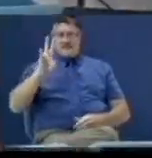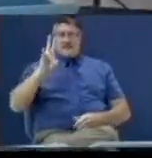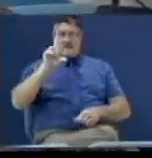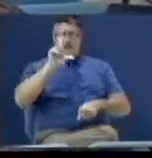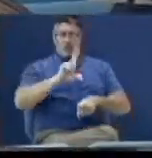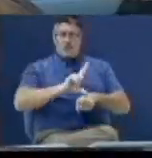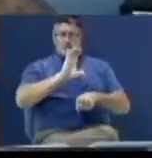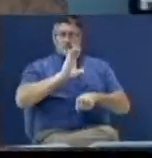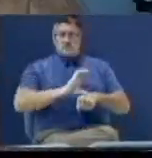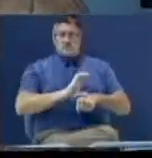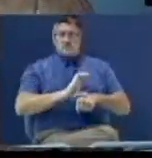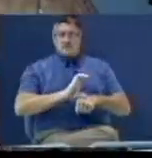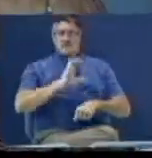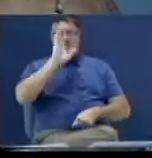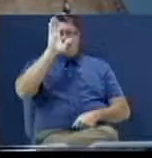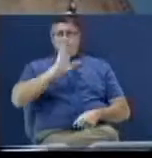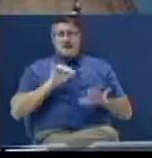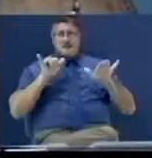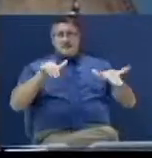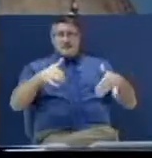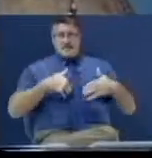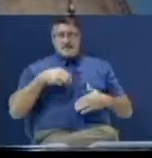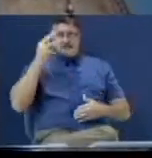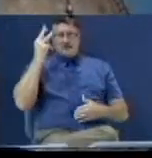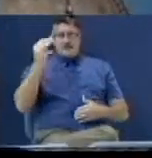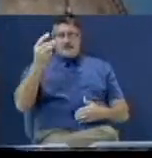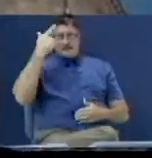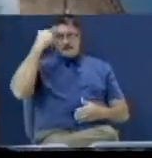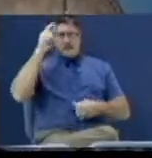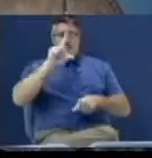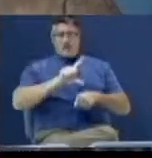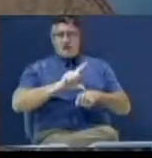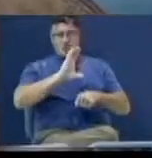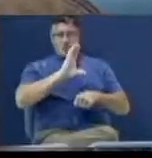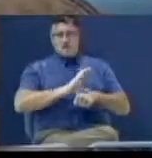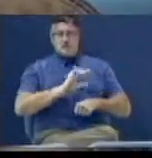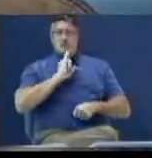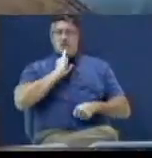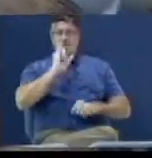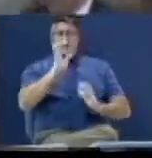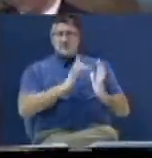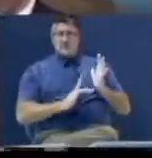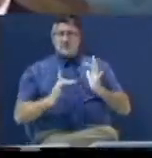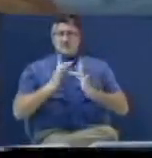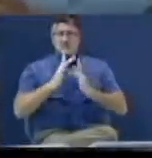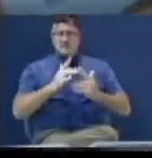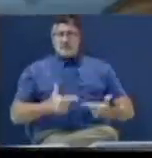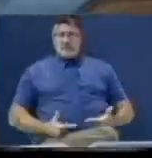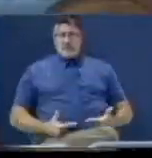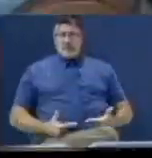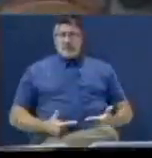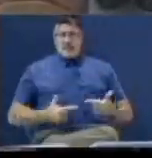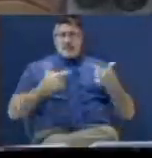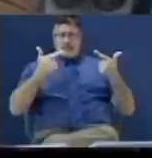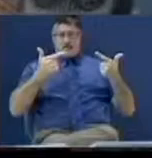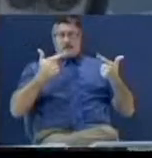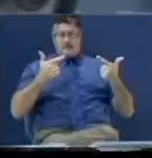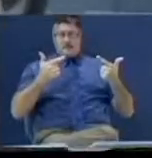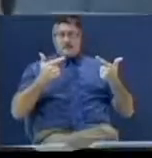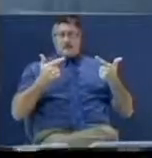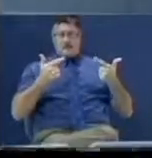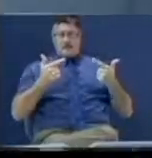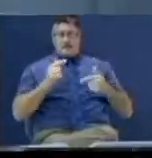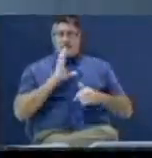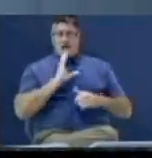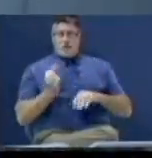still got a message for the local church. And that is Jesus is alive. I'm he that liveth and